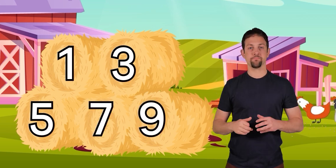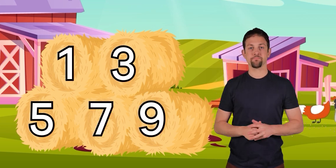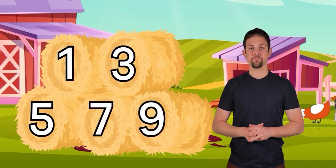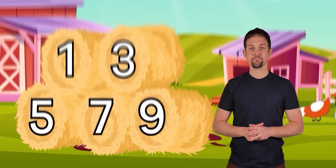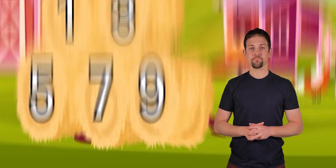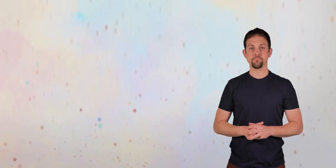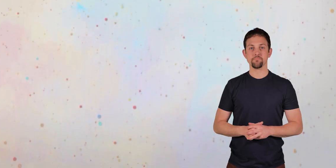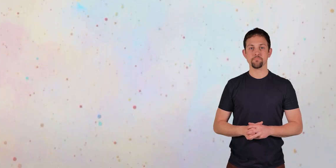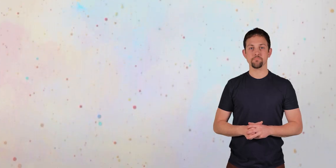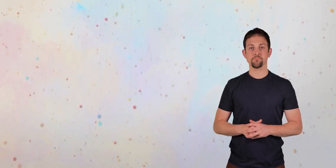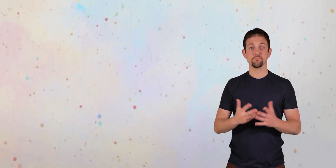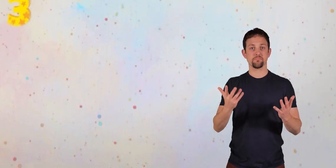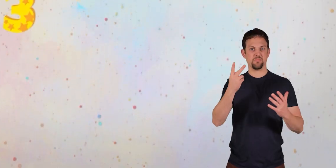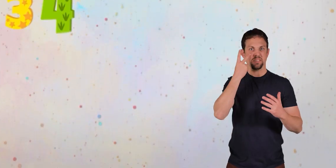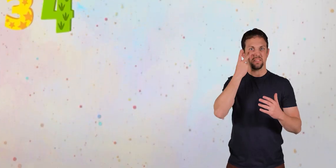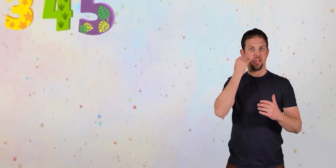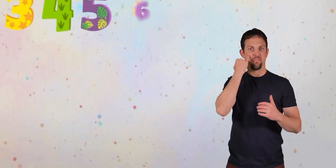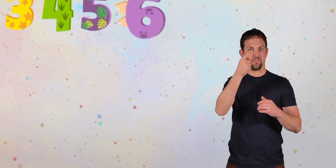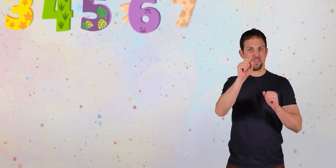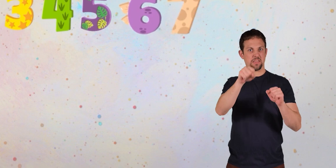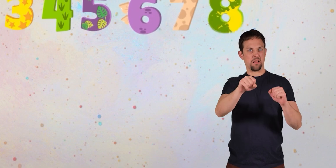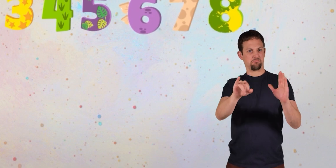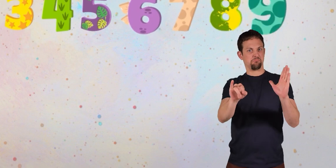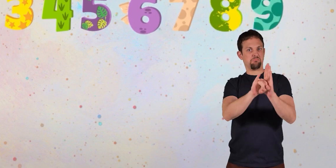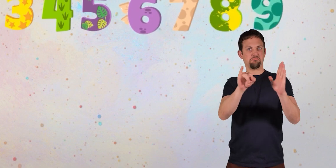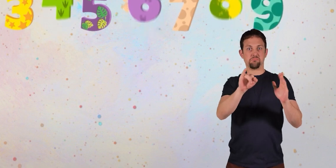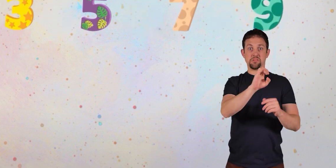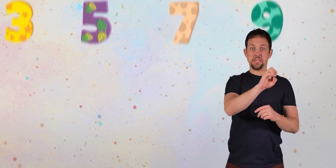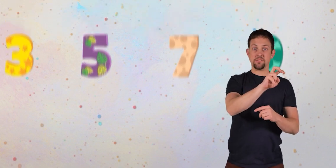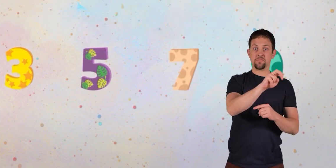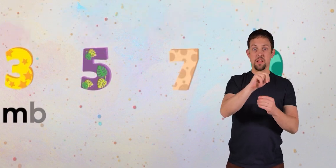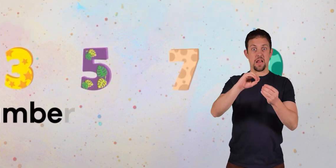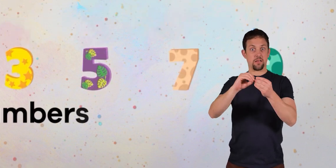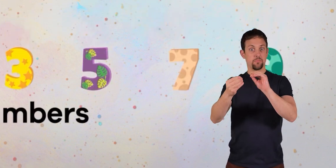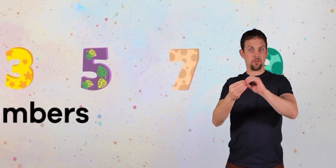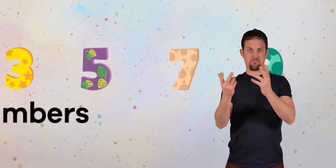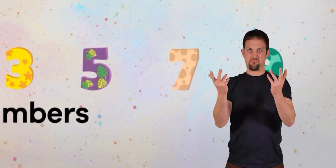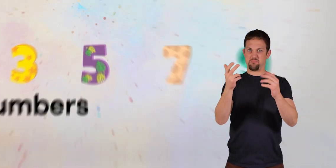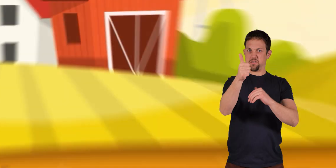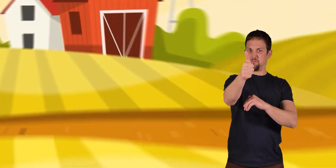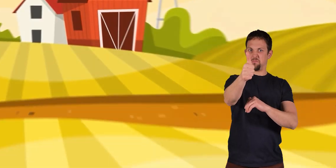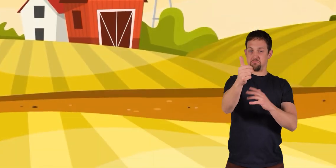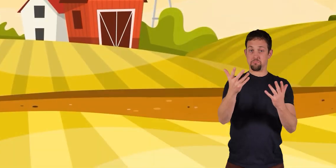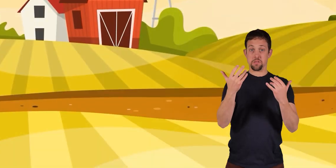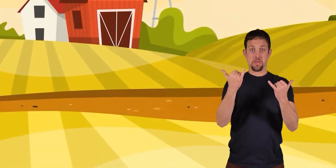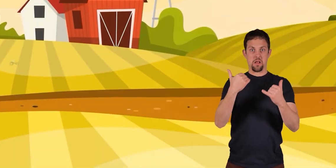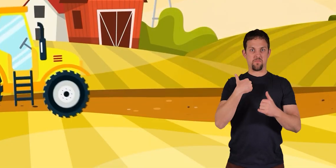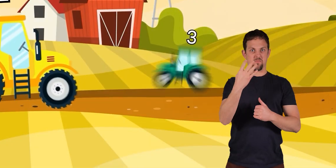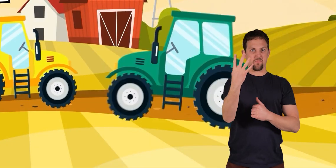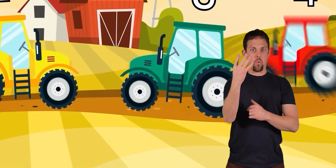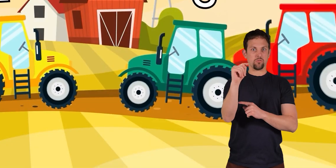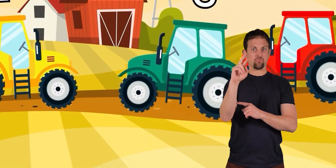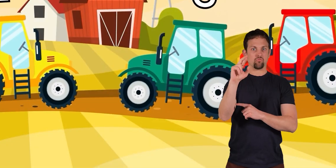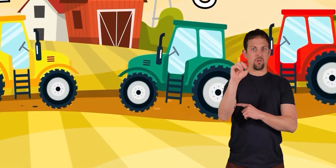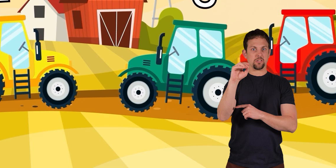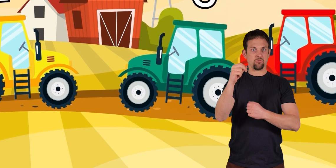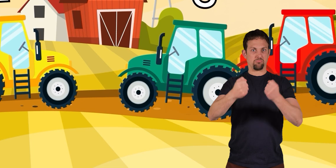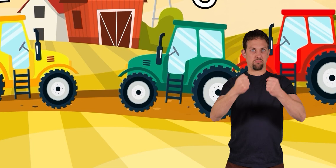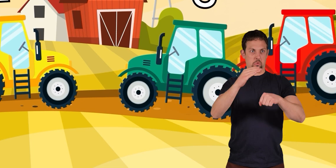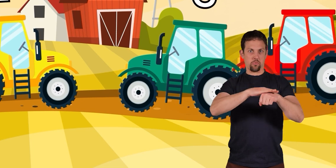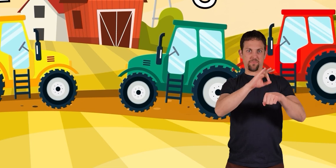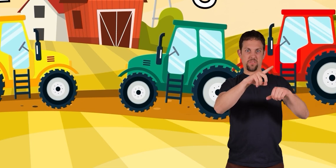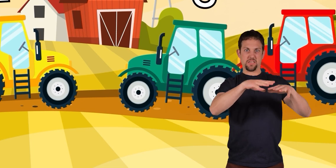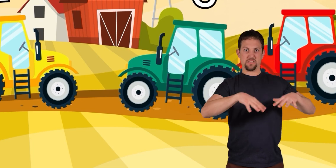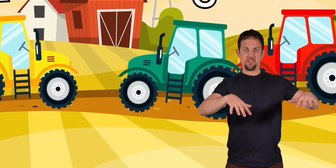9. Let's see if you can identify even and odd numbers all on your own. There are 4 tractors out in the